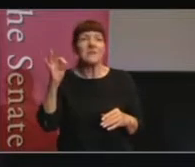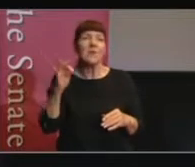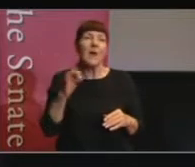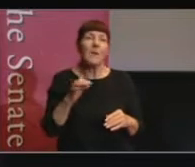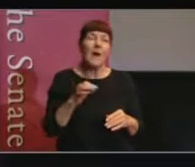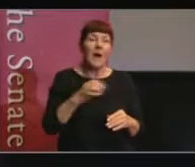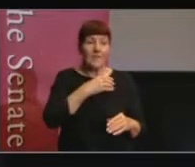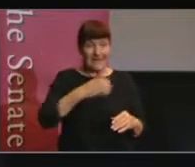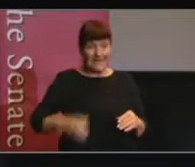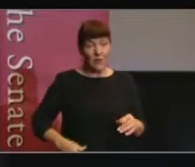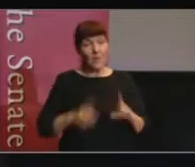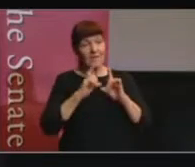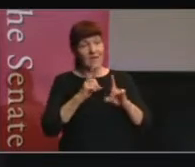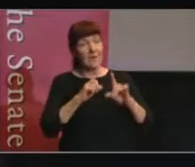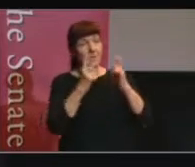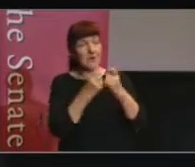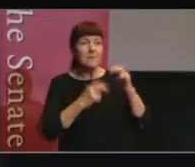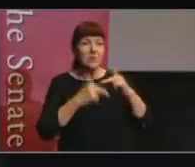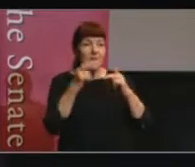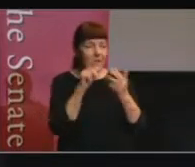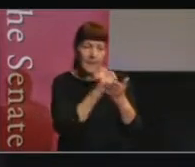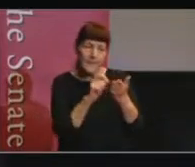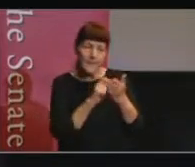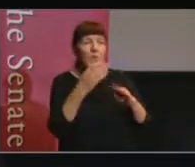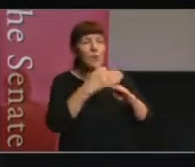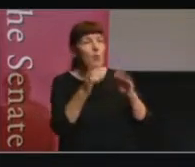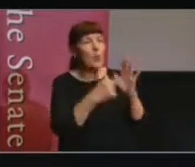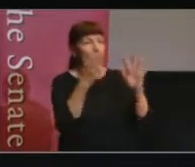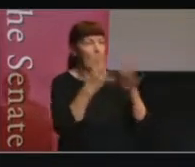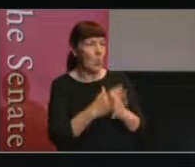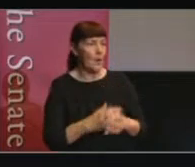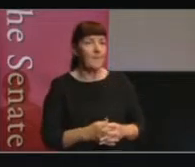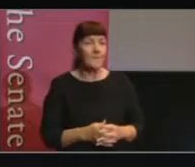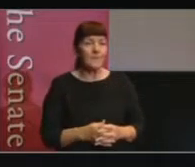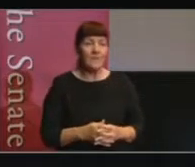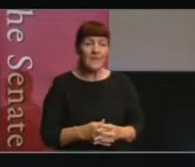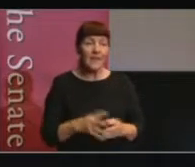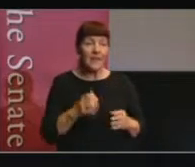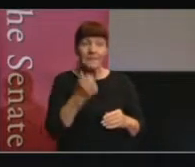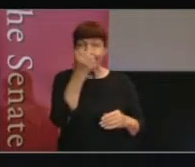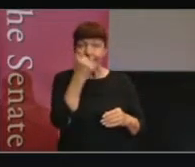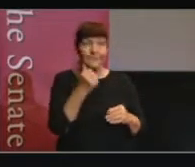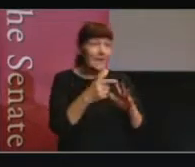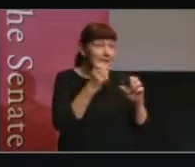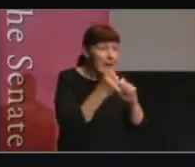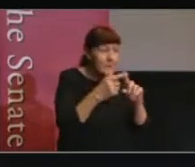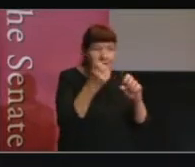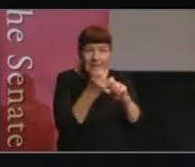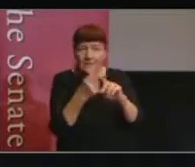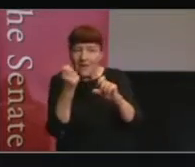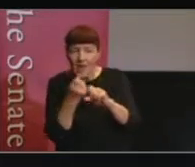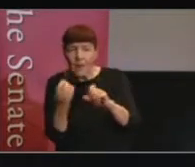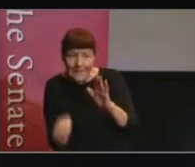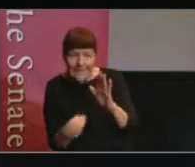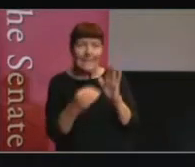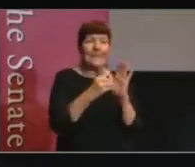teams to develop new laws. And they are the little examples of how you might put a safeguard